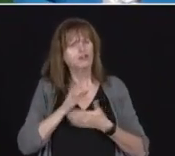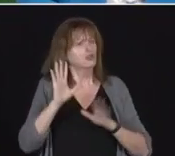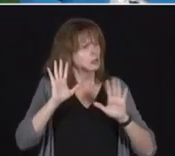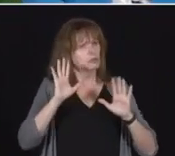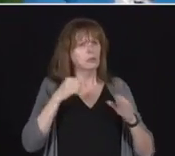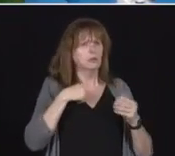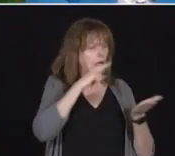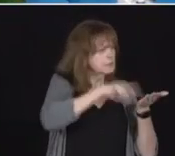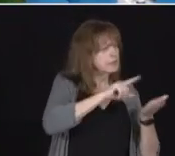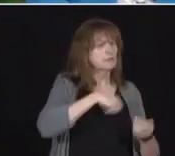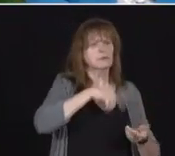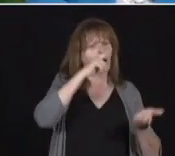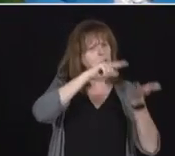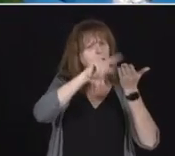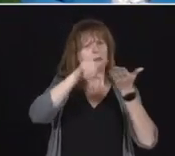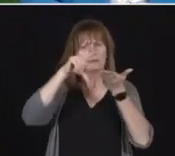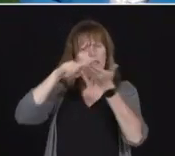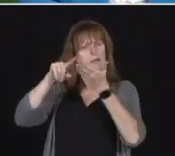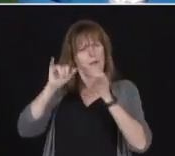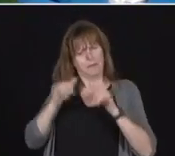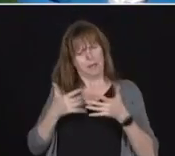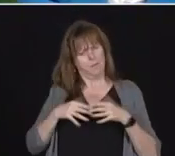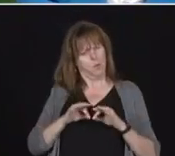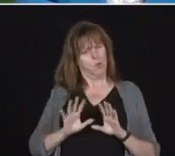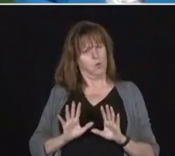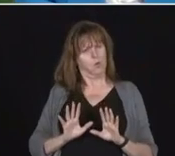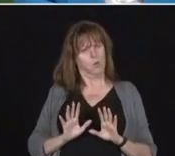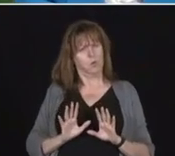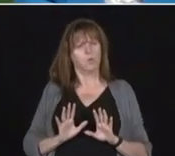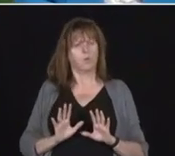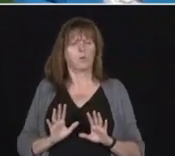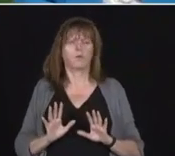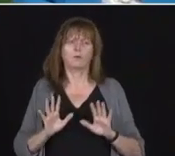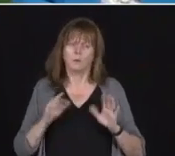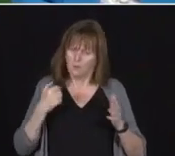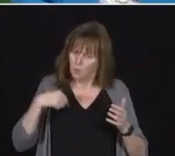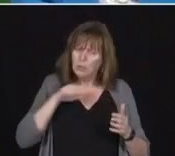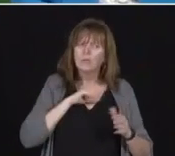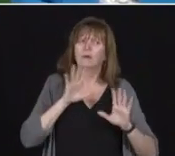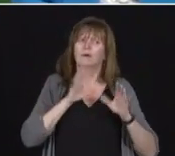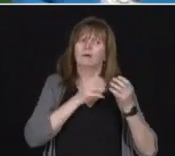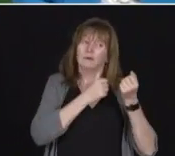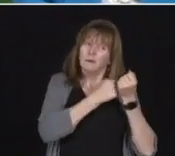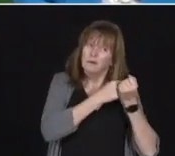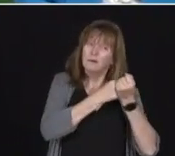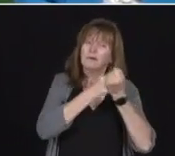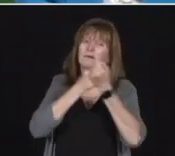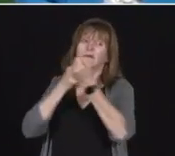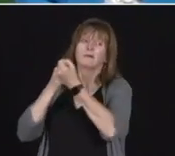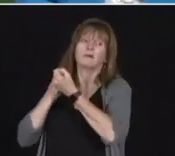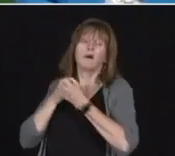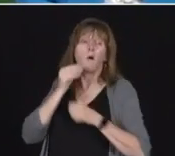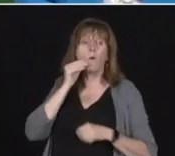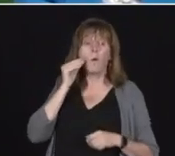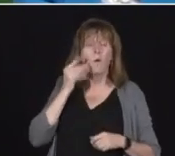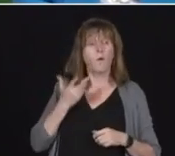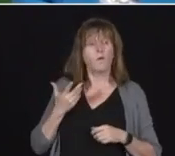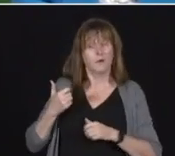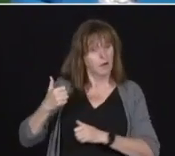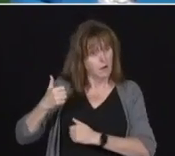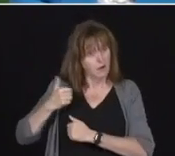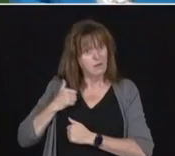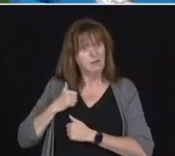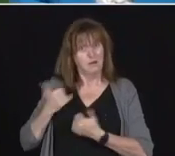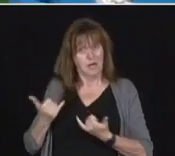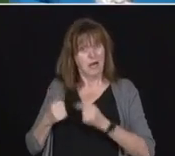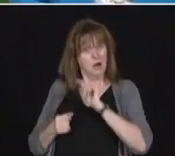that are really going to count, and we are making sure that we are supporting the homes, especially where the armed right now, that we